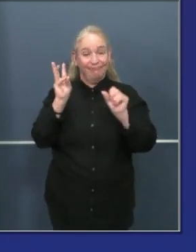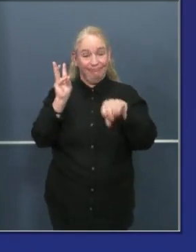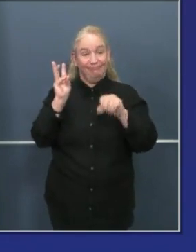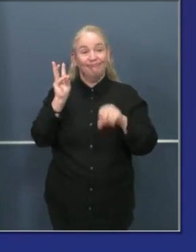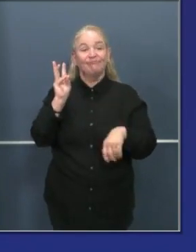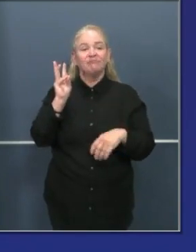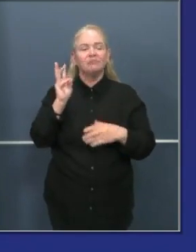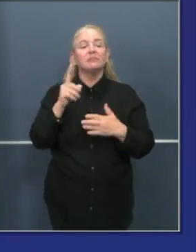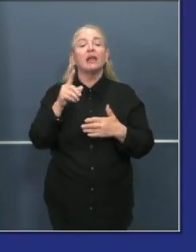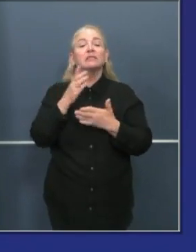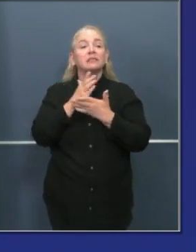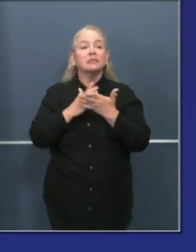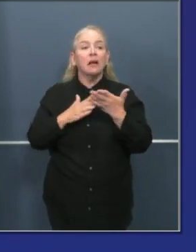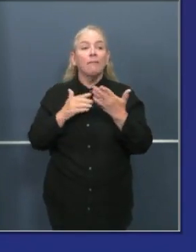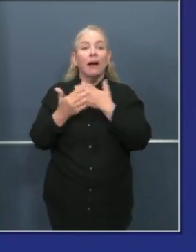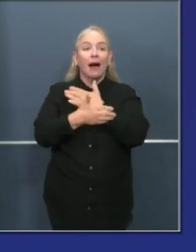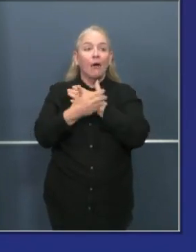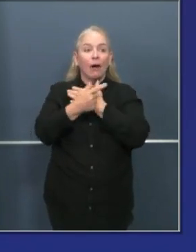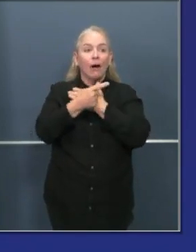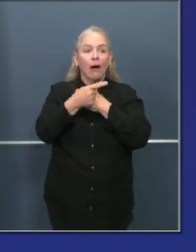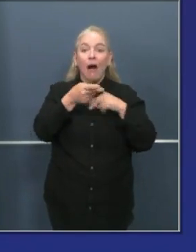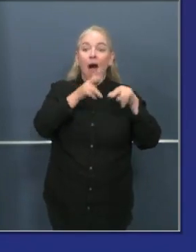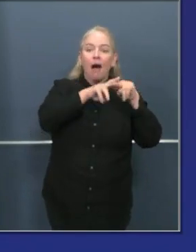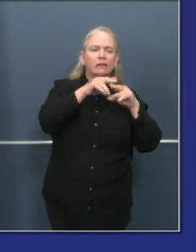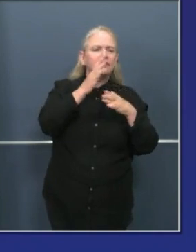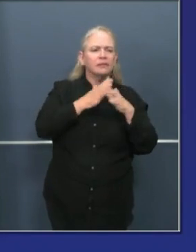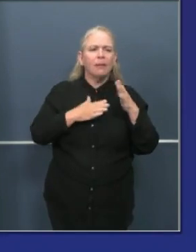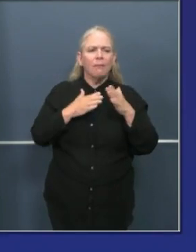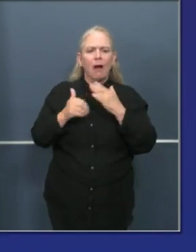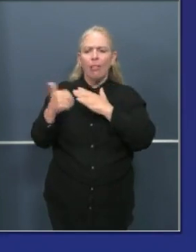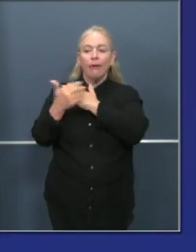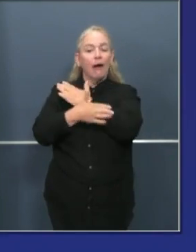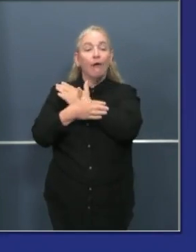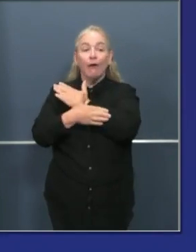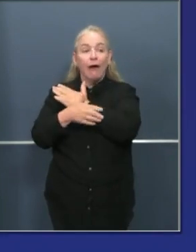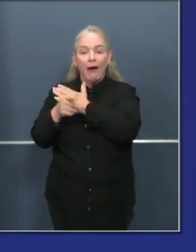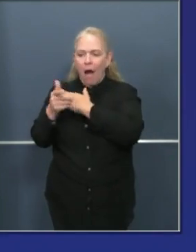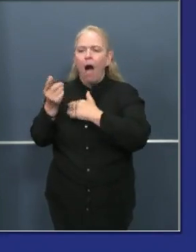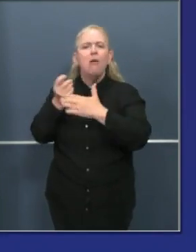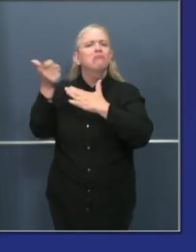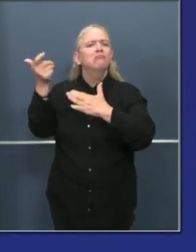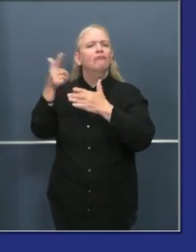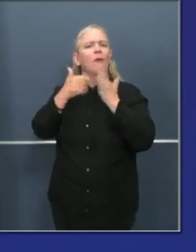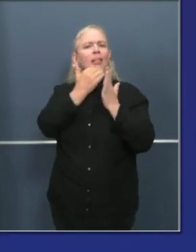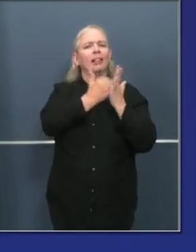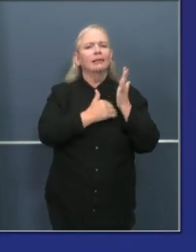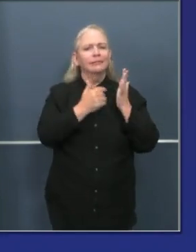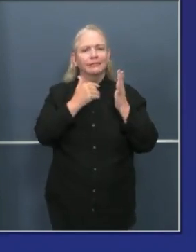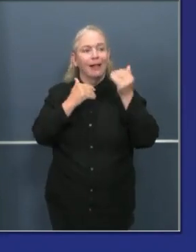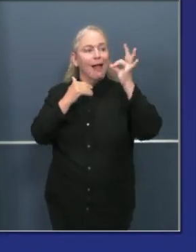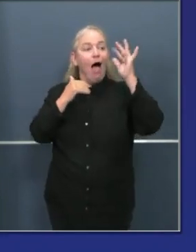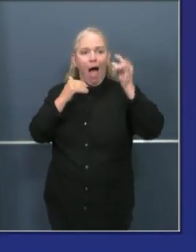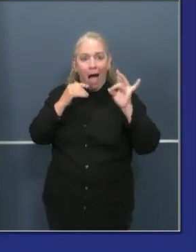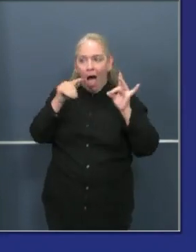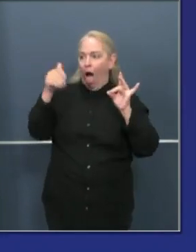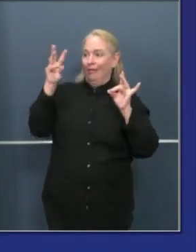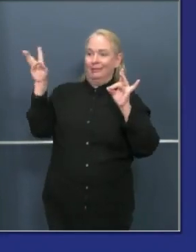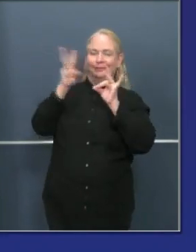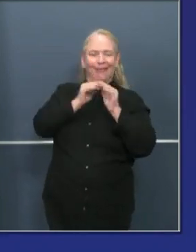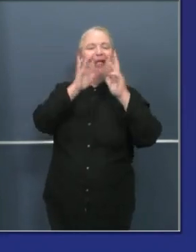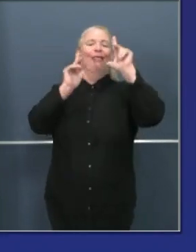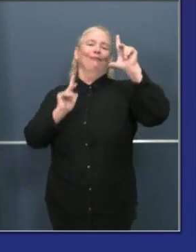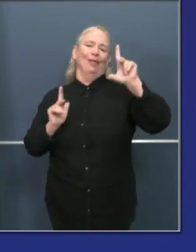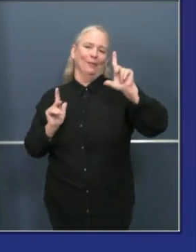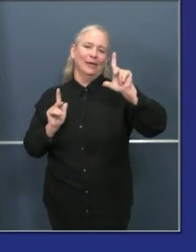that are coming off. For example, Contra Costa was on, off now, back on. Santa Clara was on last week, no longer